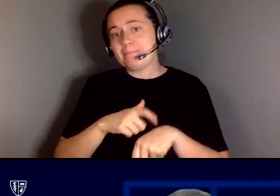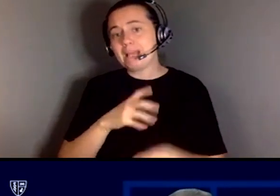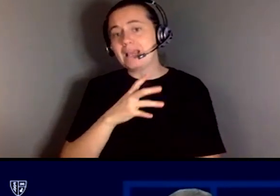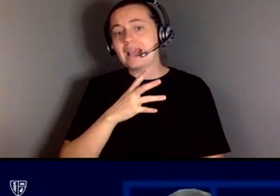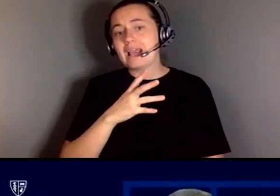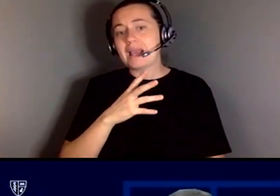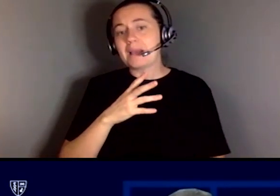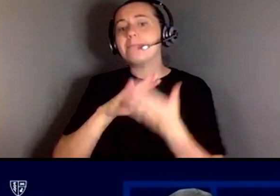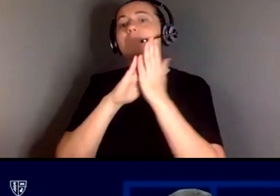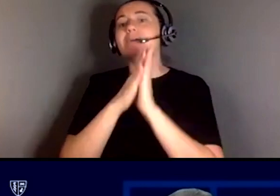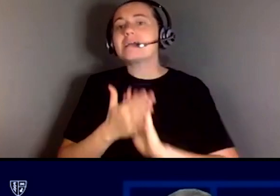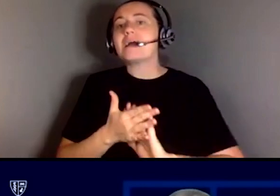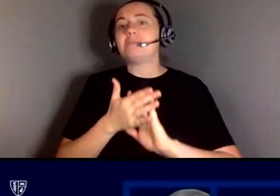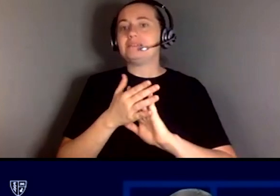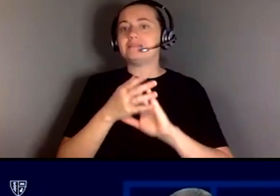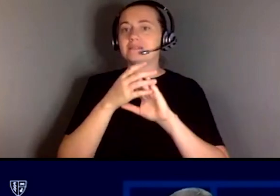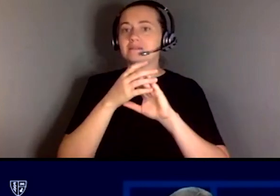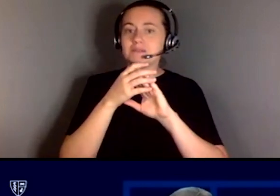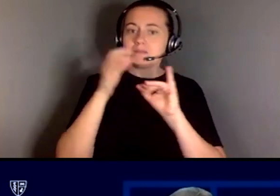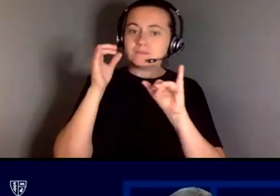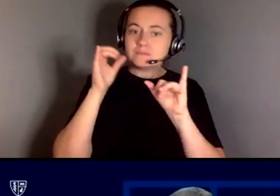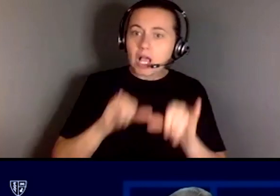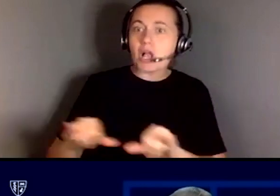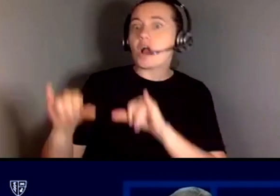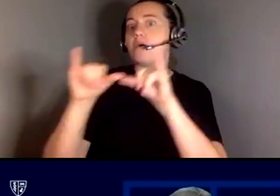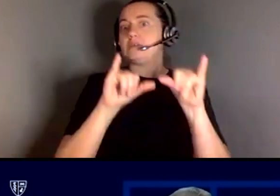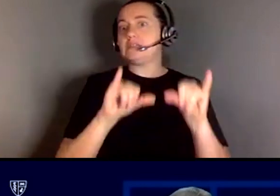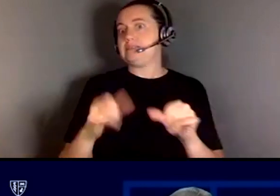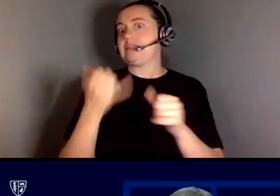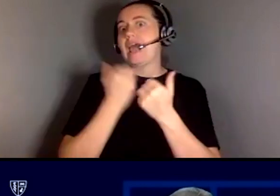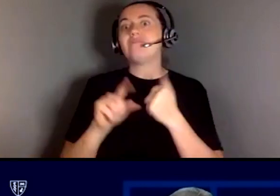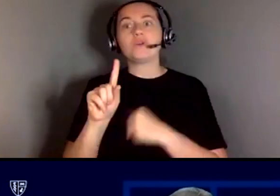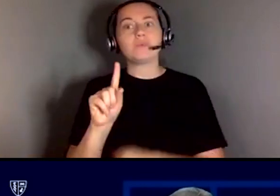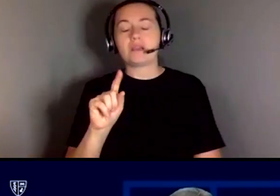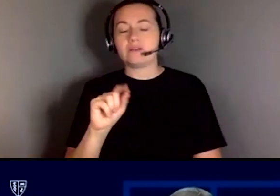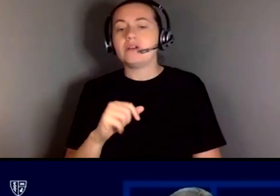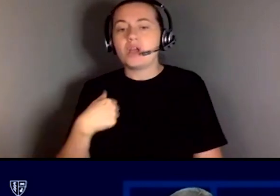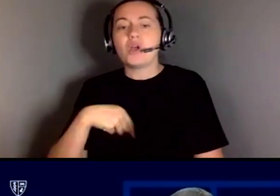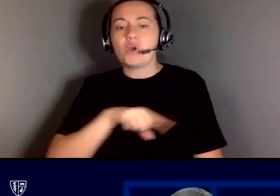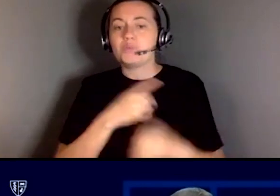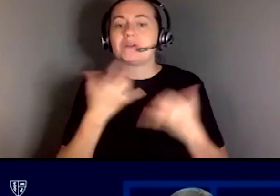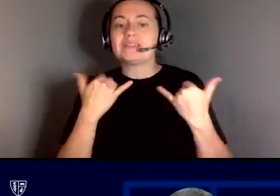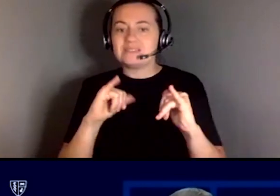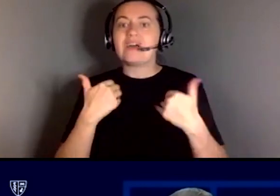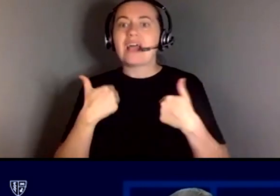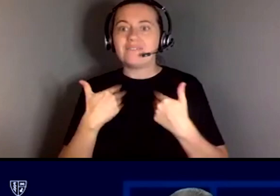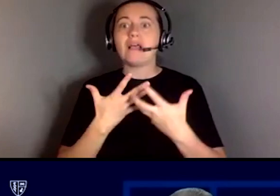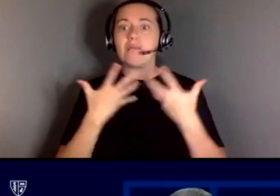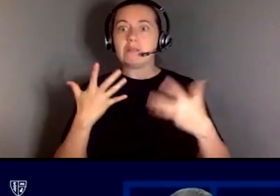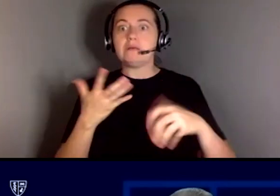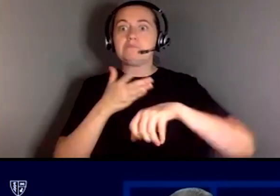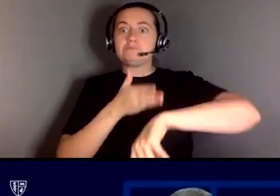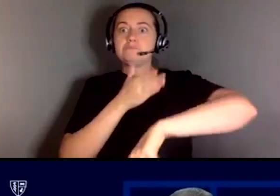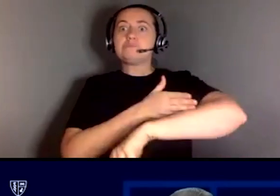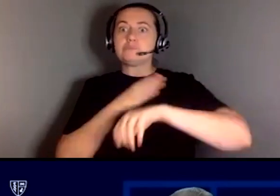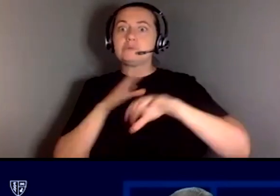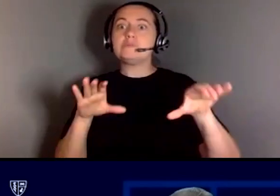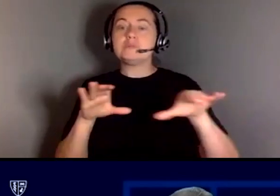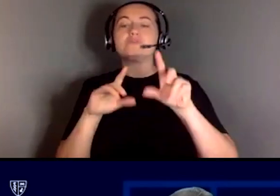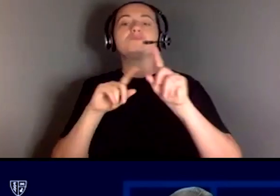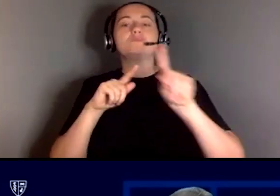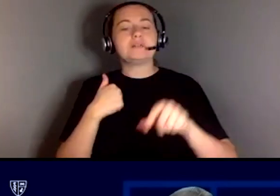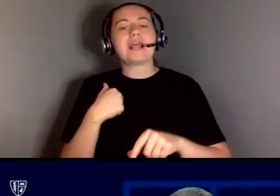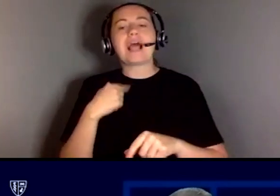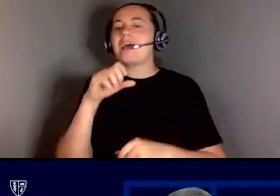becoming commonplace through almost everywhere you go so i still think we have quite a ways to go but i love what